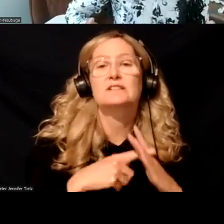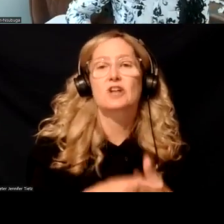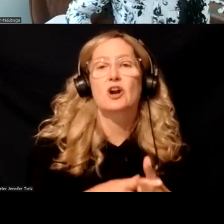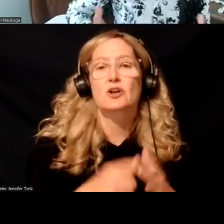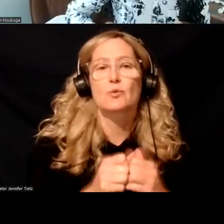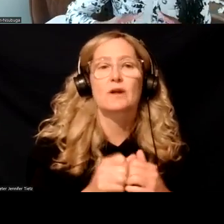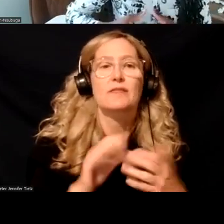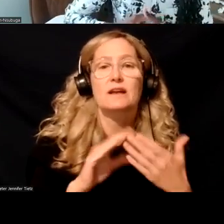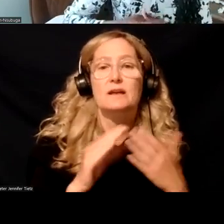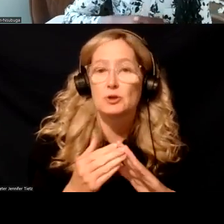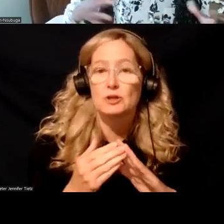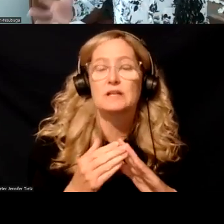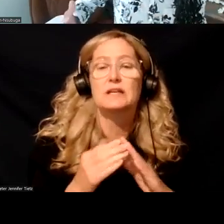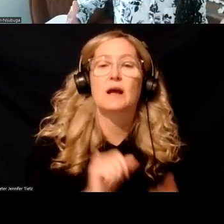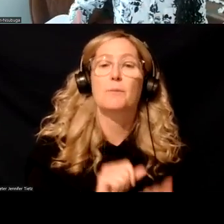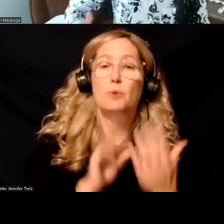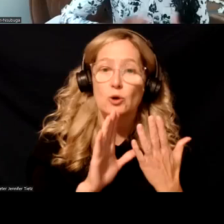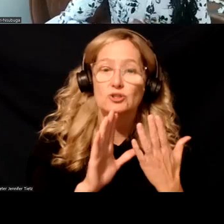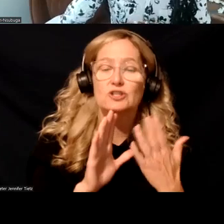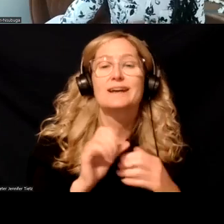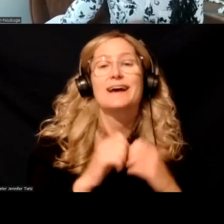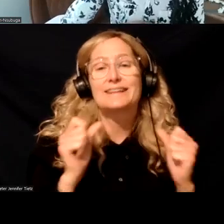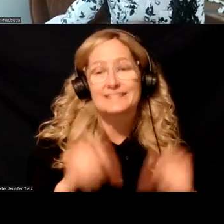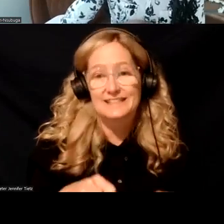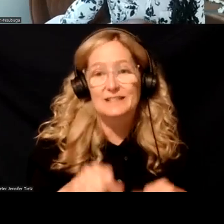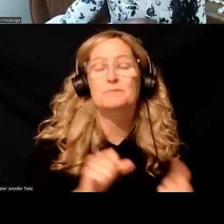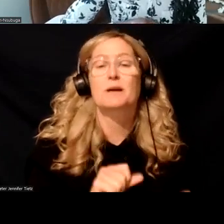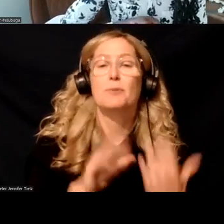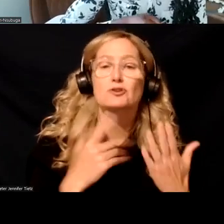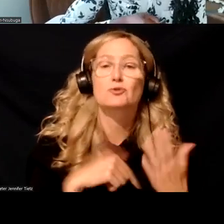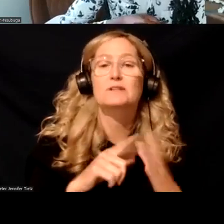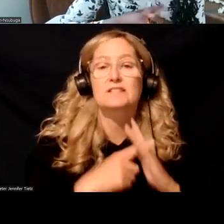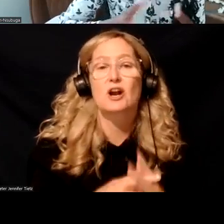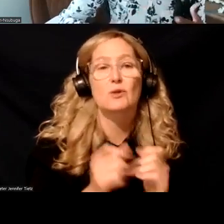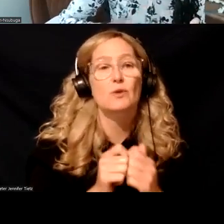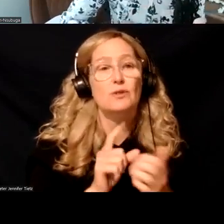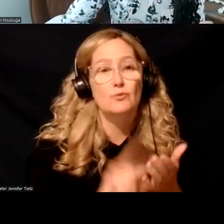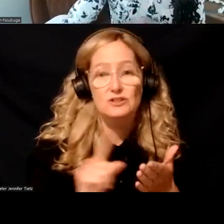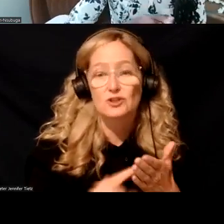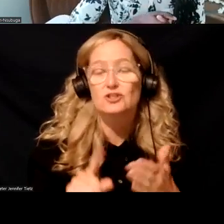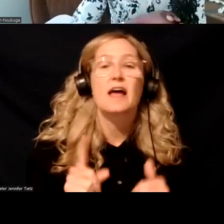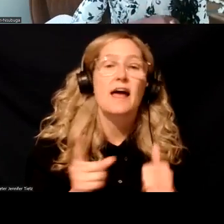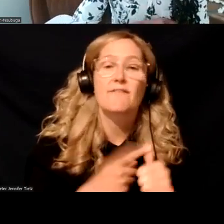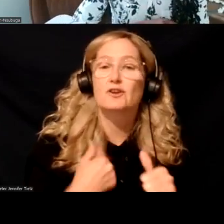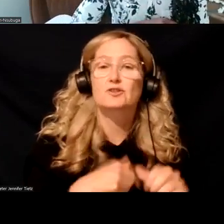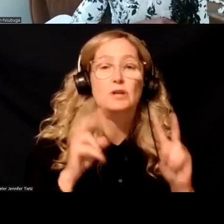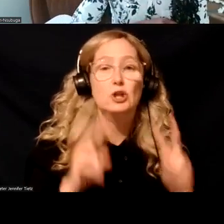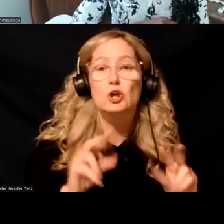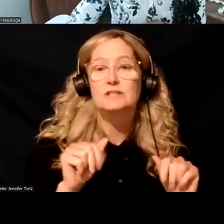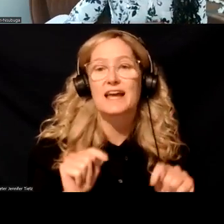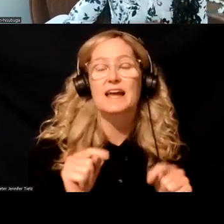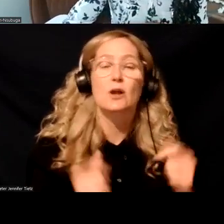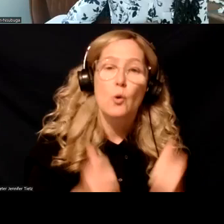community-based approach, a systems approach. Um, so we started with research and at first we started looking at, uh,